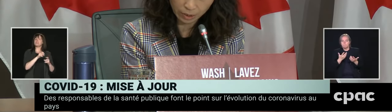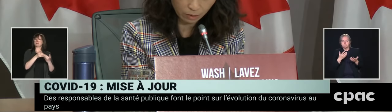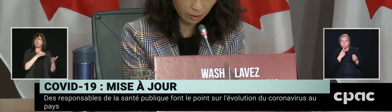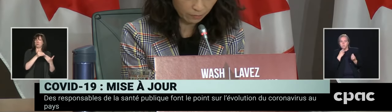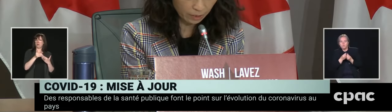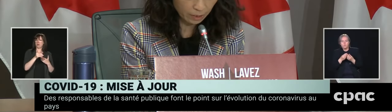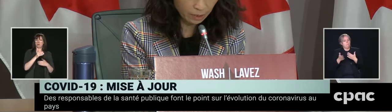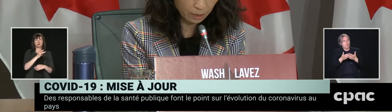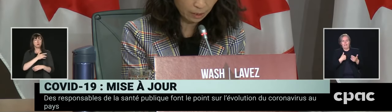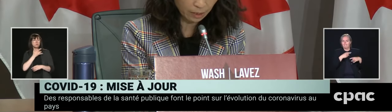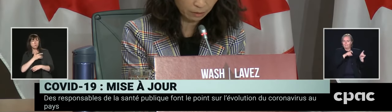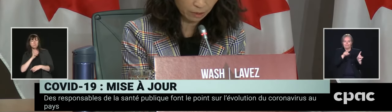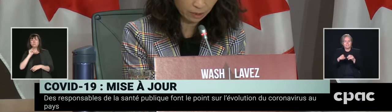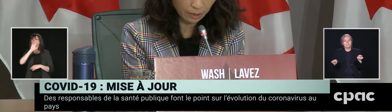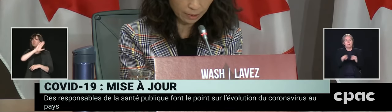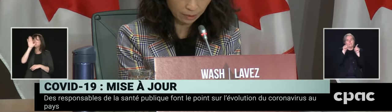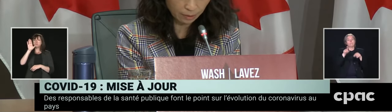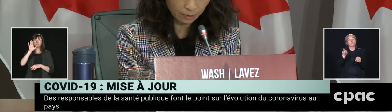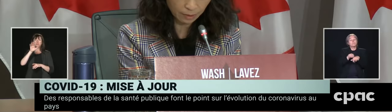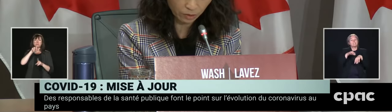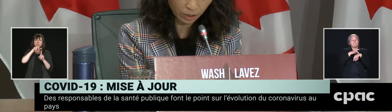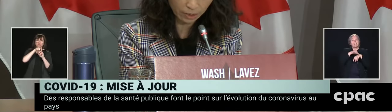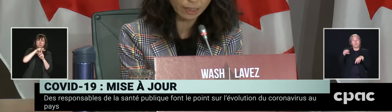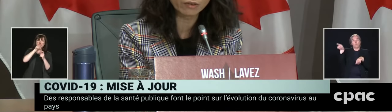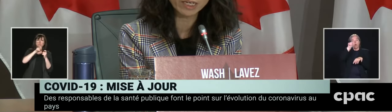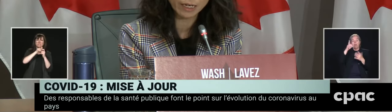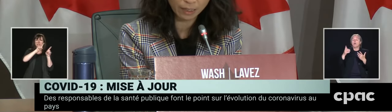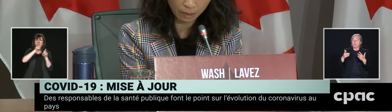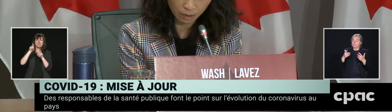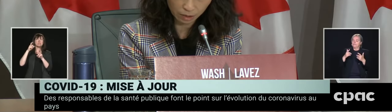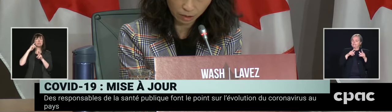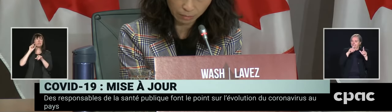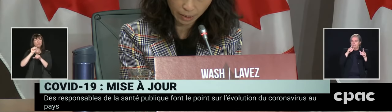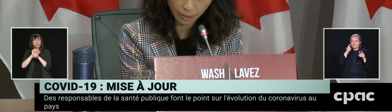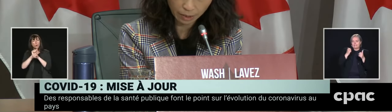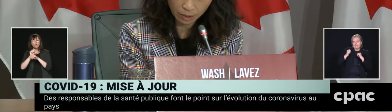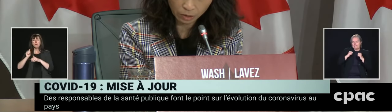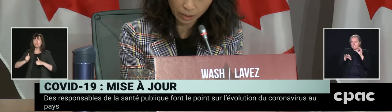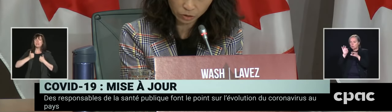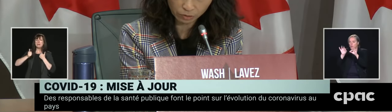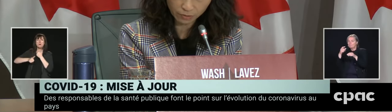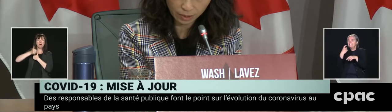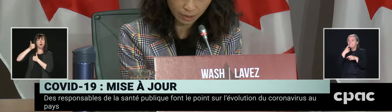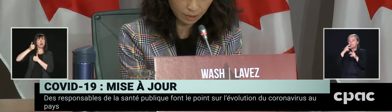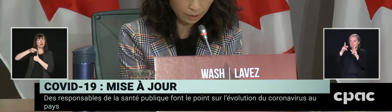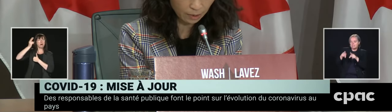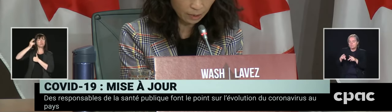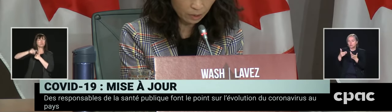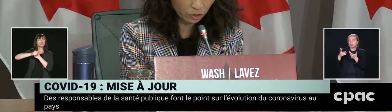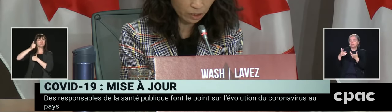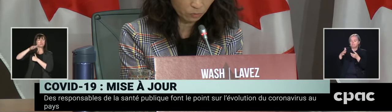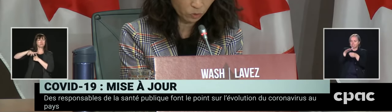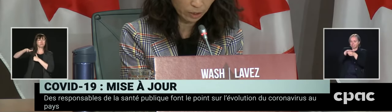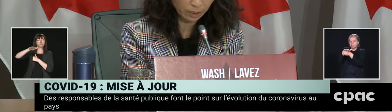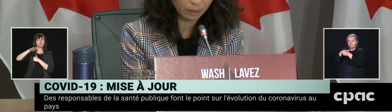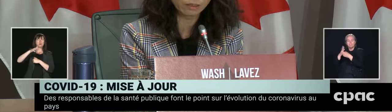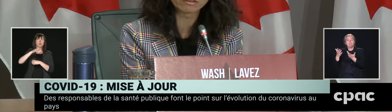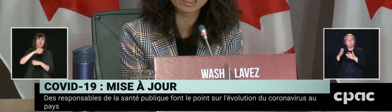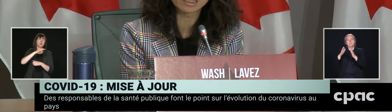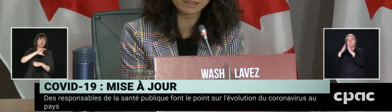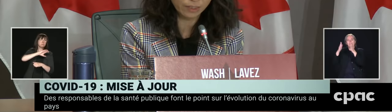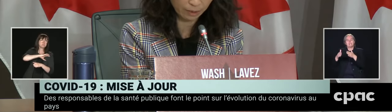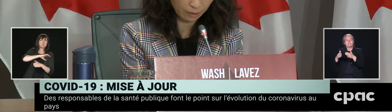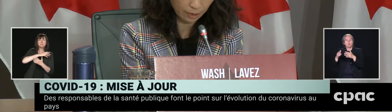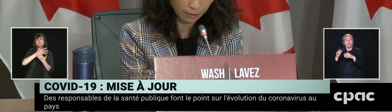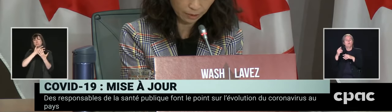working or living in higher risk settings such as health care, long-term care, correctional facilities, certain work and